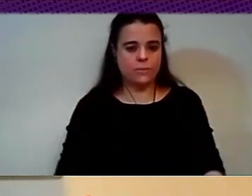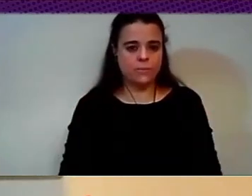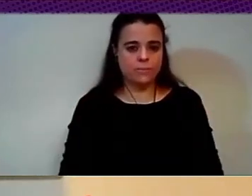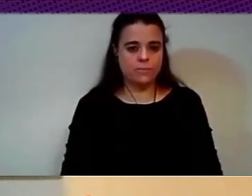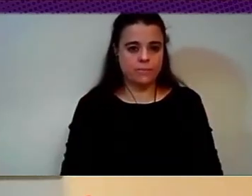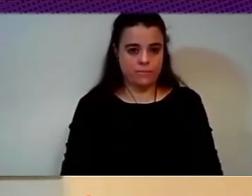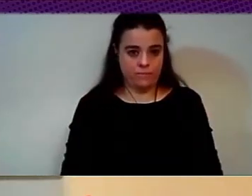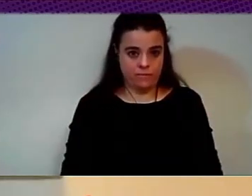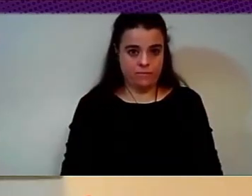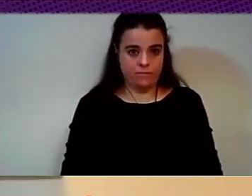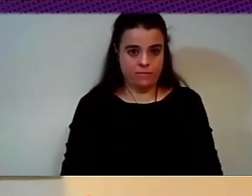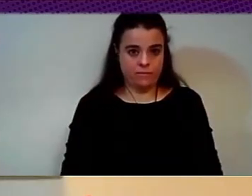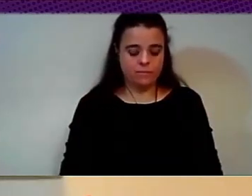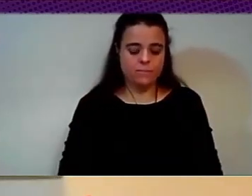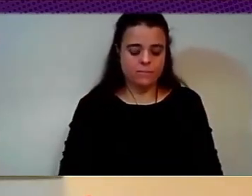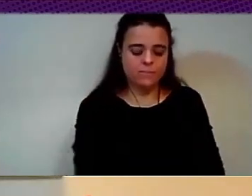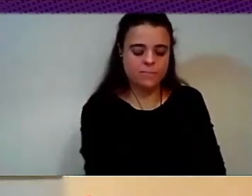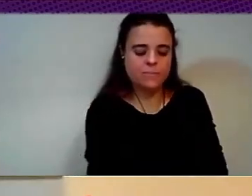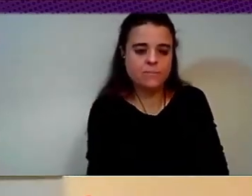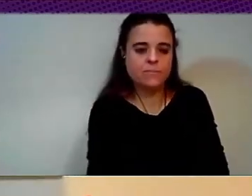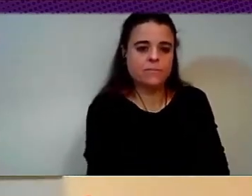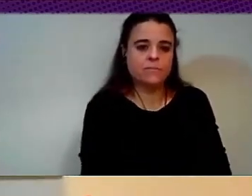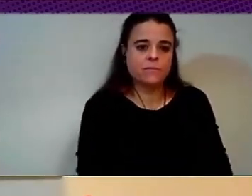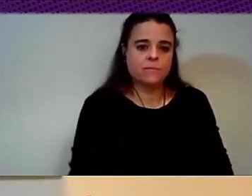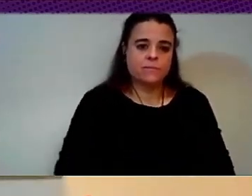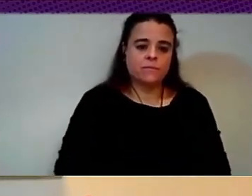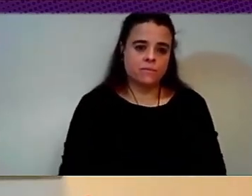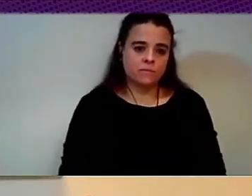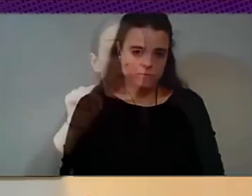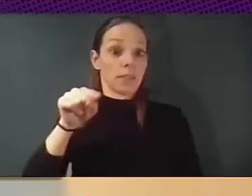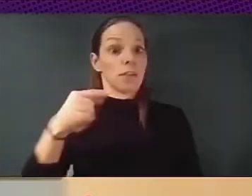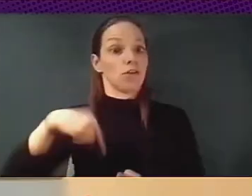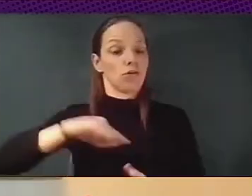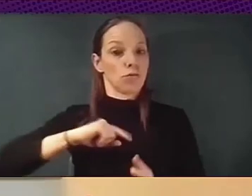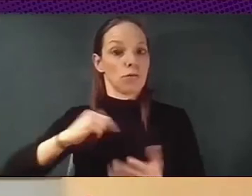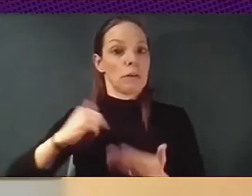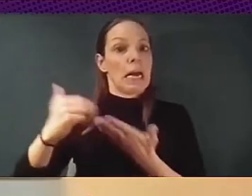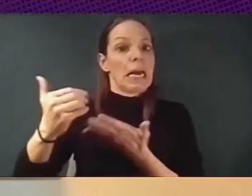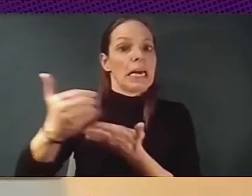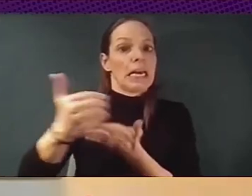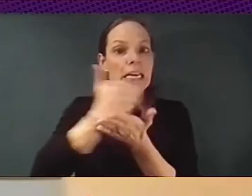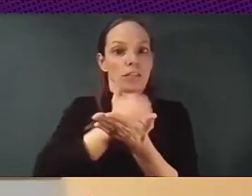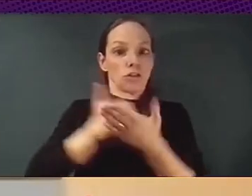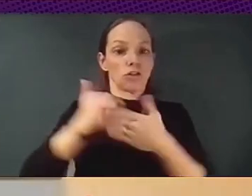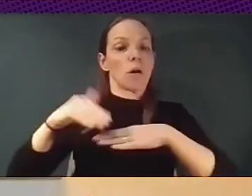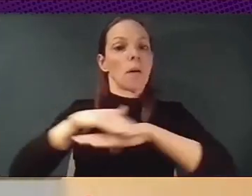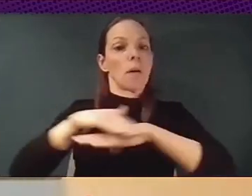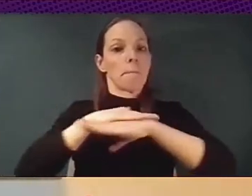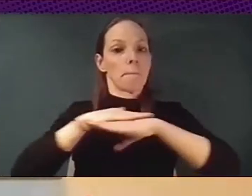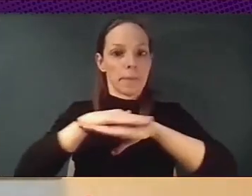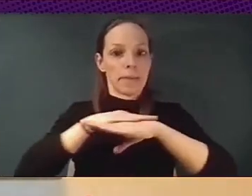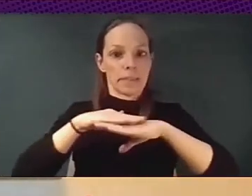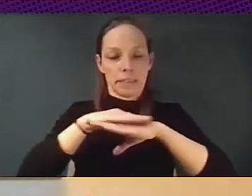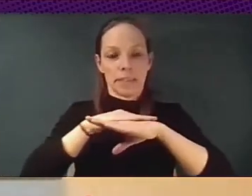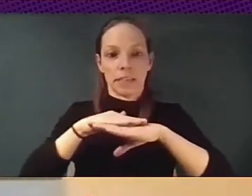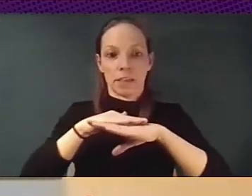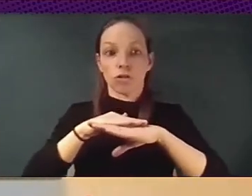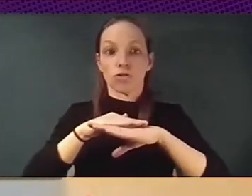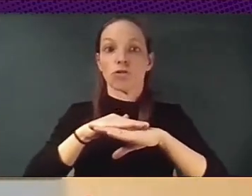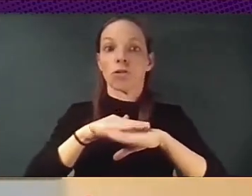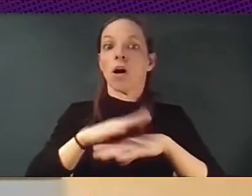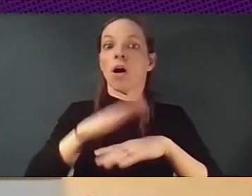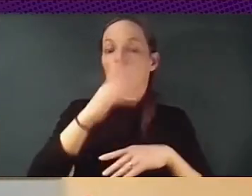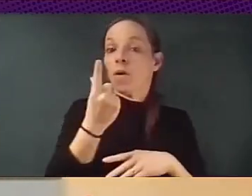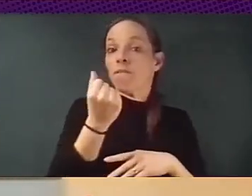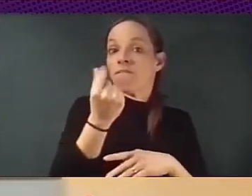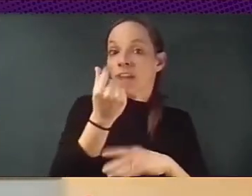remuneration of the collective value creation that we do all the time, putting also, you know, reproductive work and care